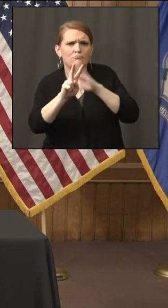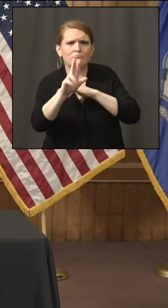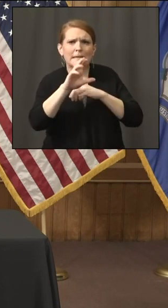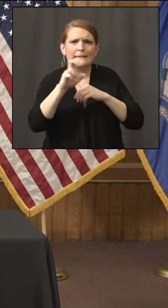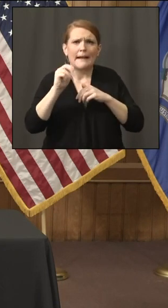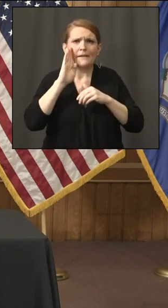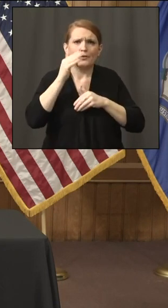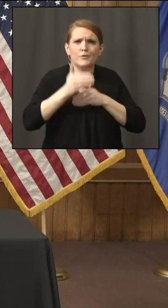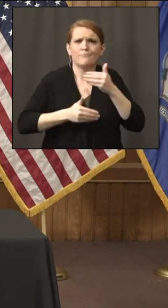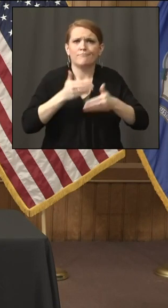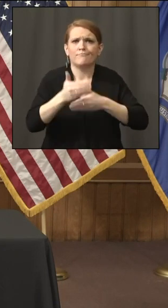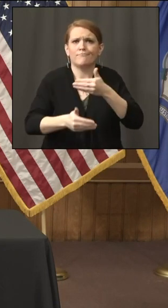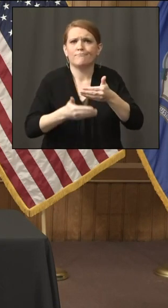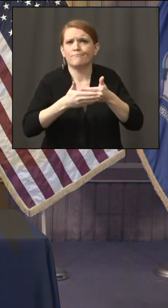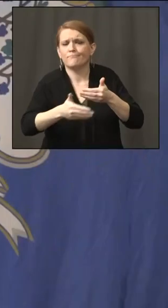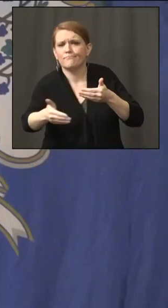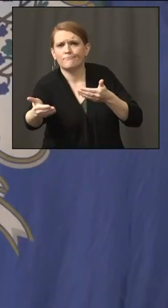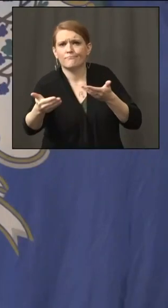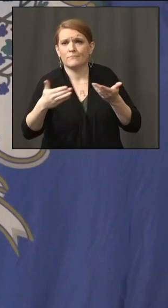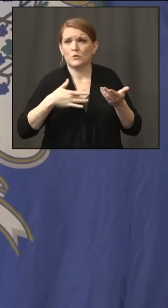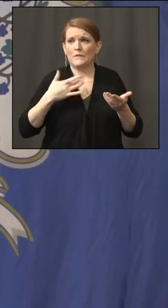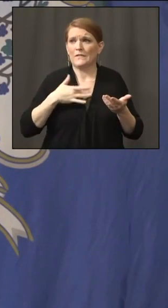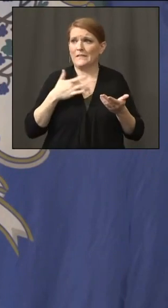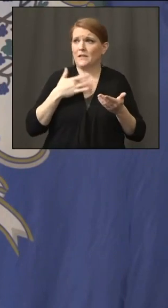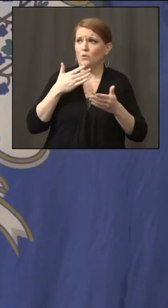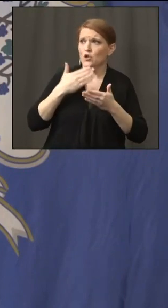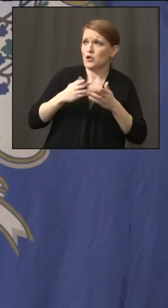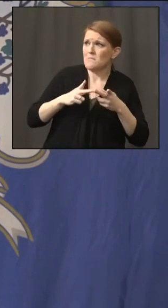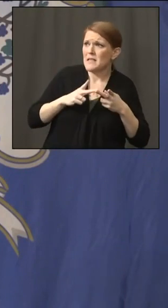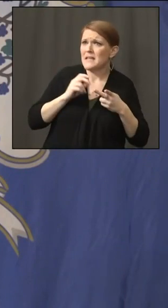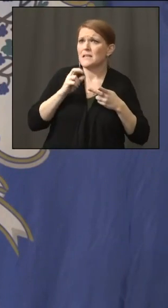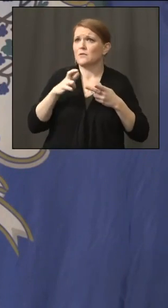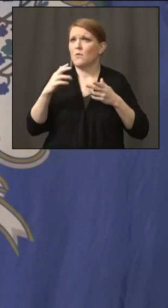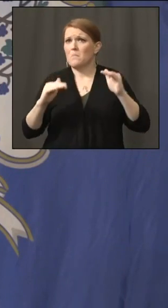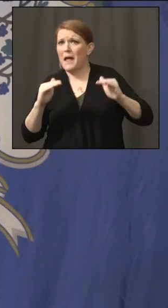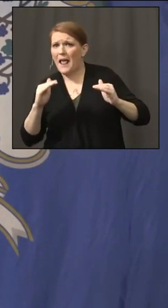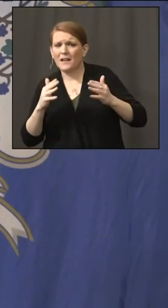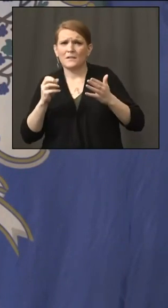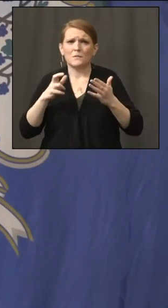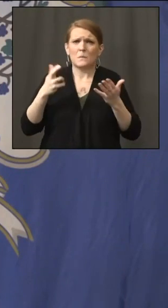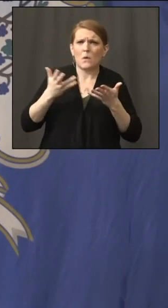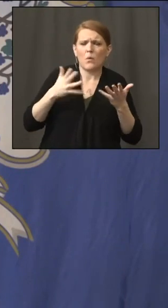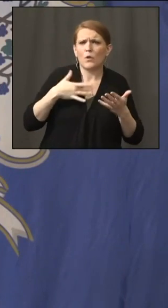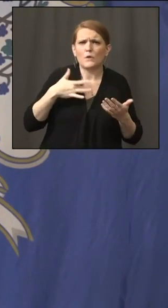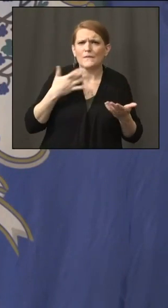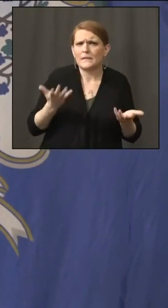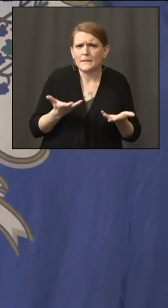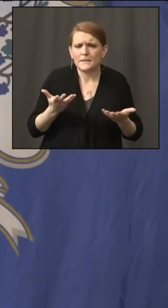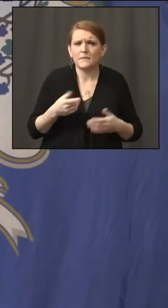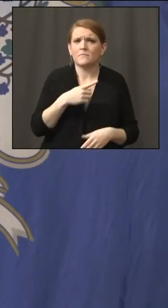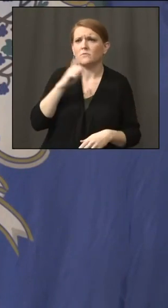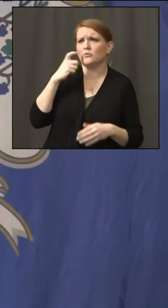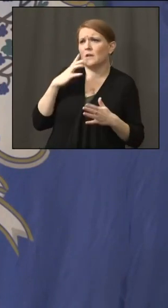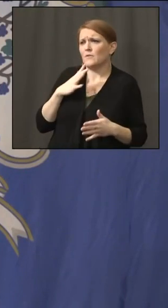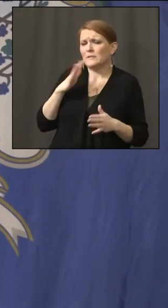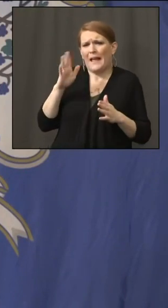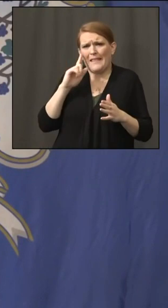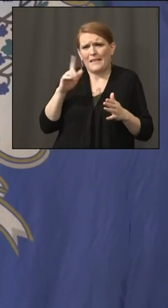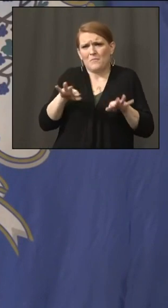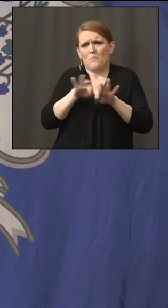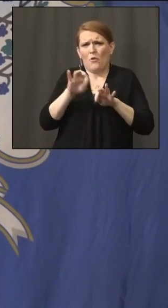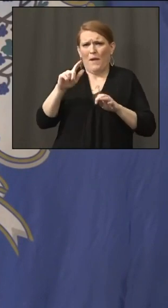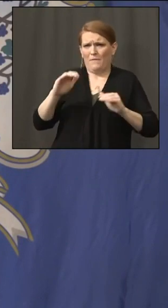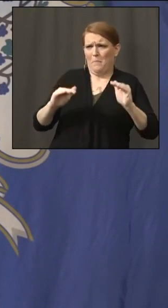we? Is it a fine balance? How would you describe it? Look, I think it's a fine balance. There's no question about that. But look, we had